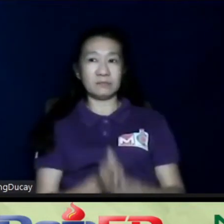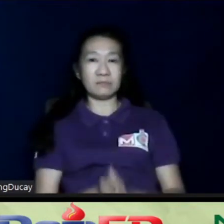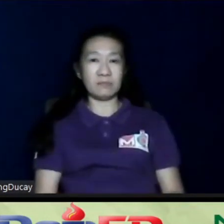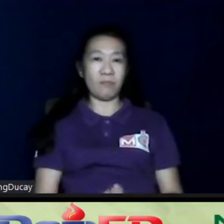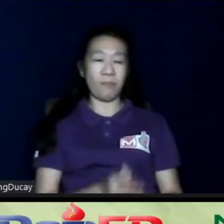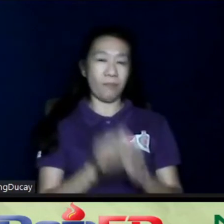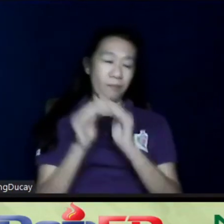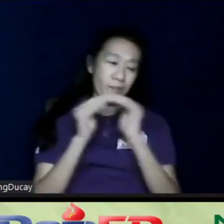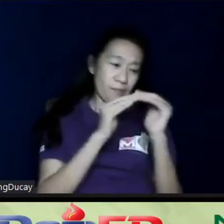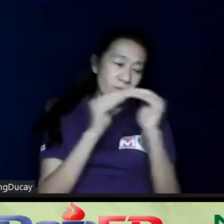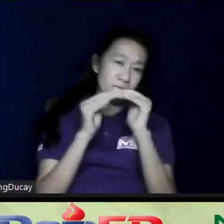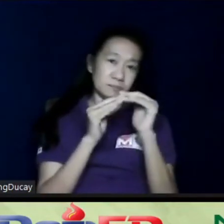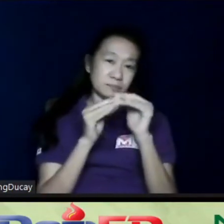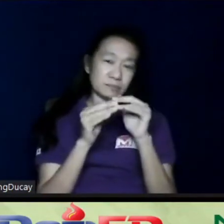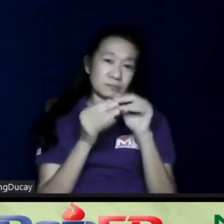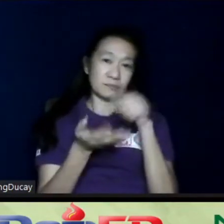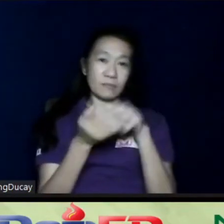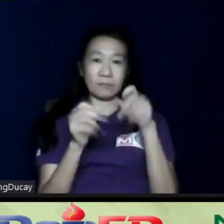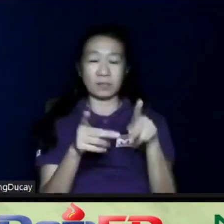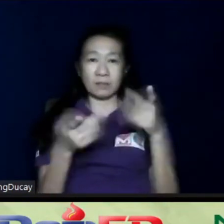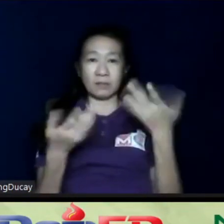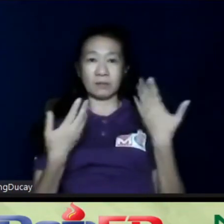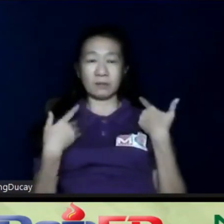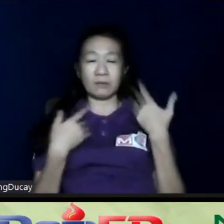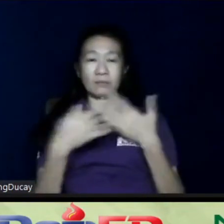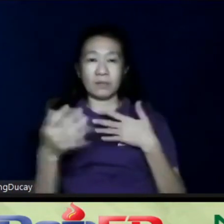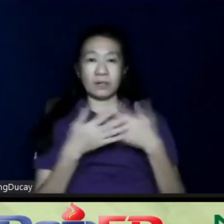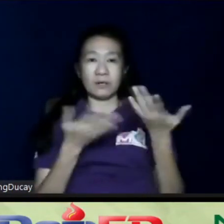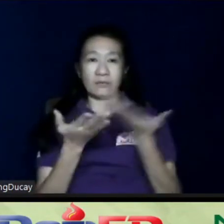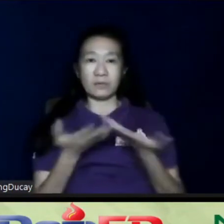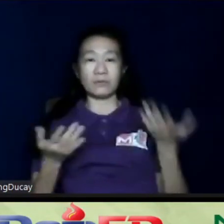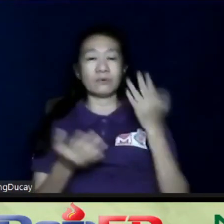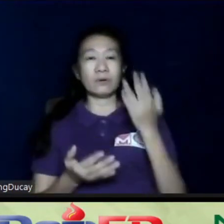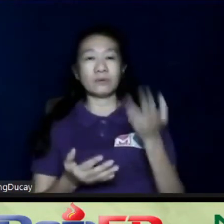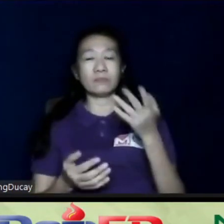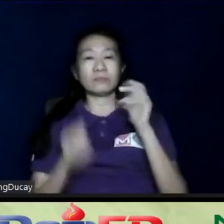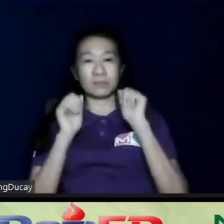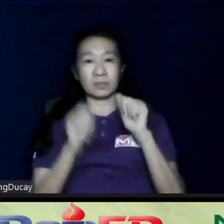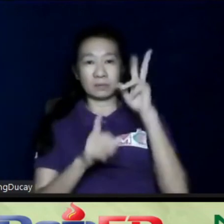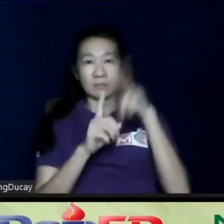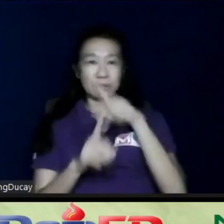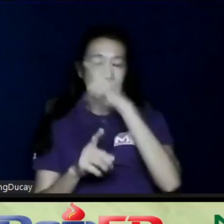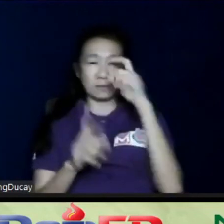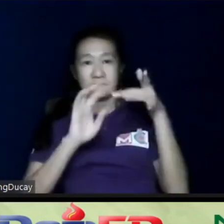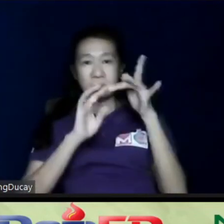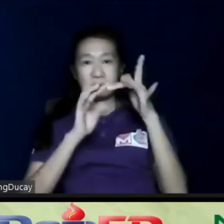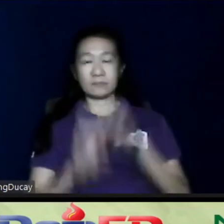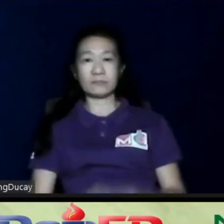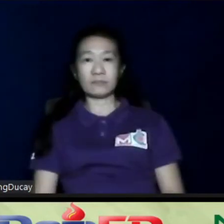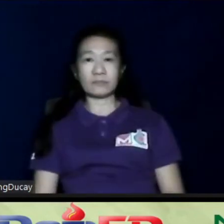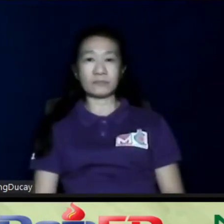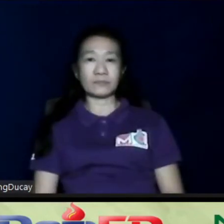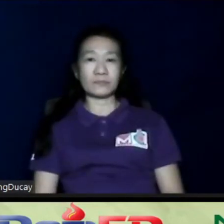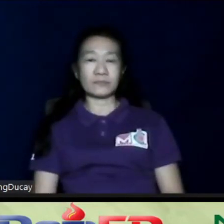equalizer that this opportunity exists kahit nasaan ka, pwede ka mag-apply kasi online. So,